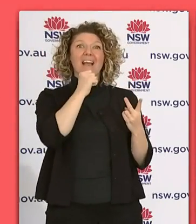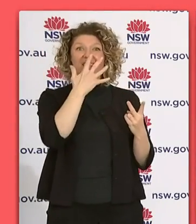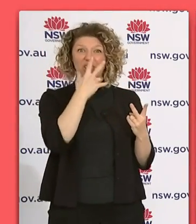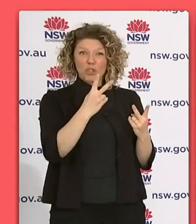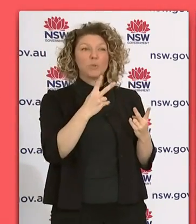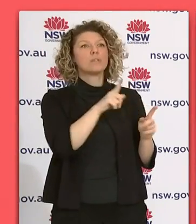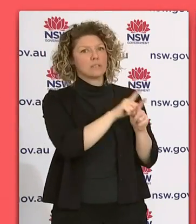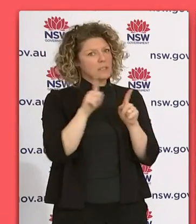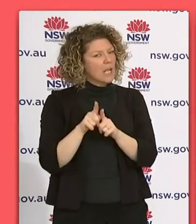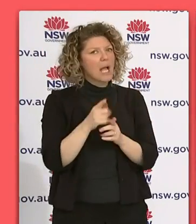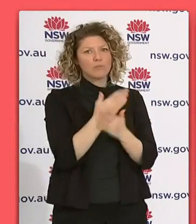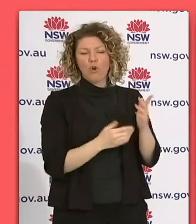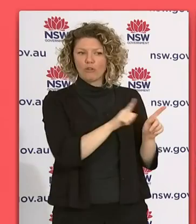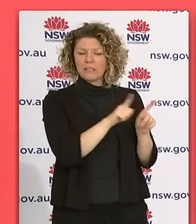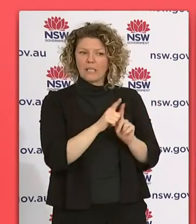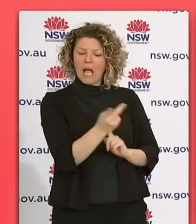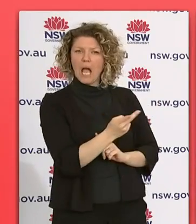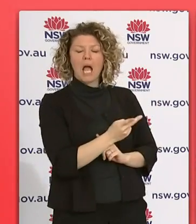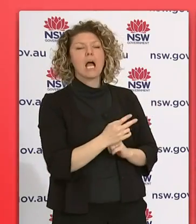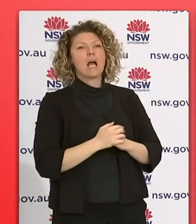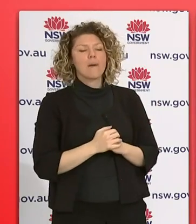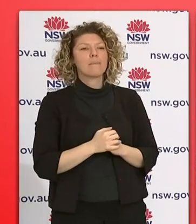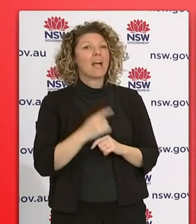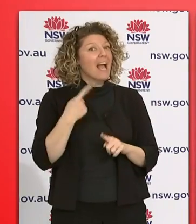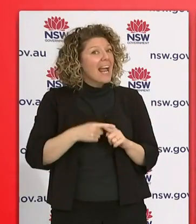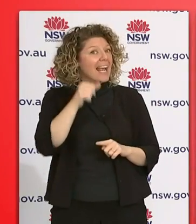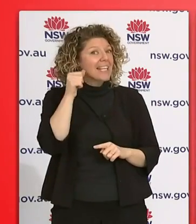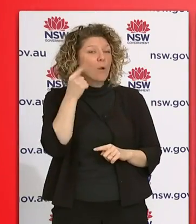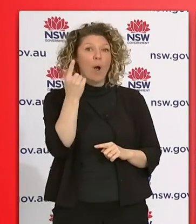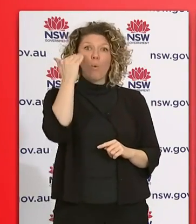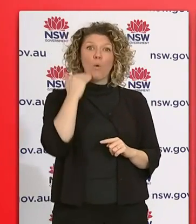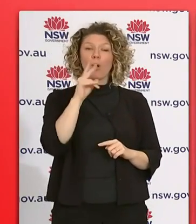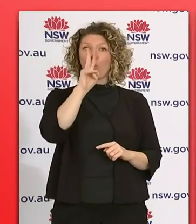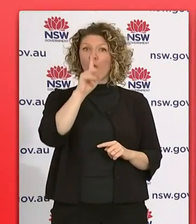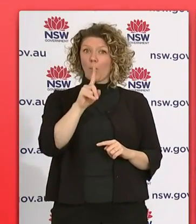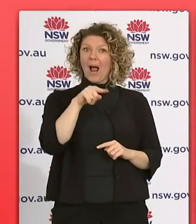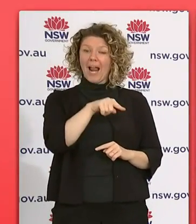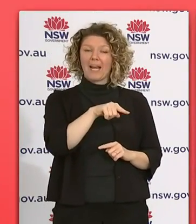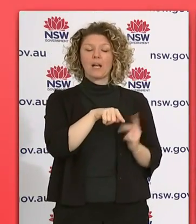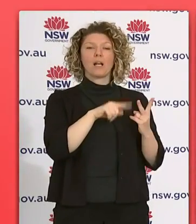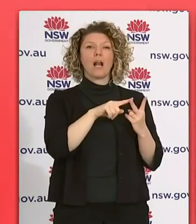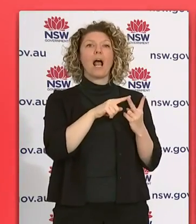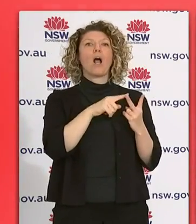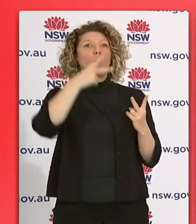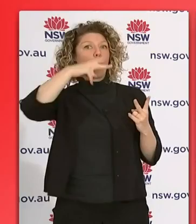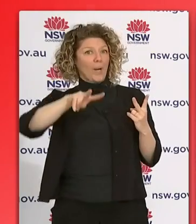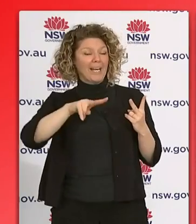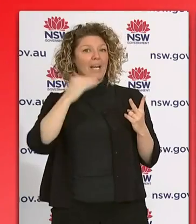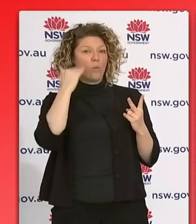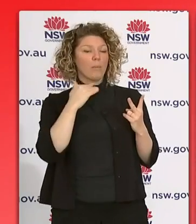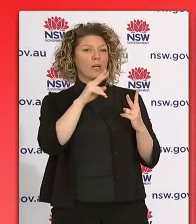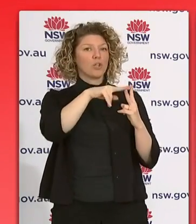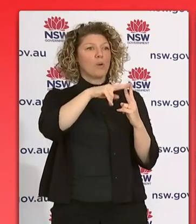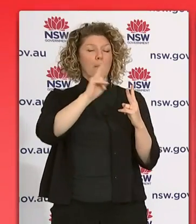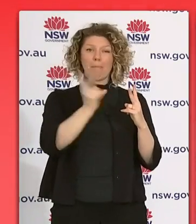I can indicate this morning that overnight, a 21-year-old female and a 20-year-old female were charged with breaching